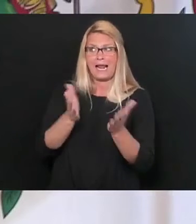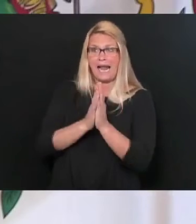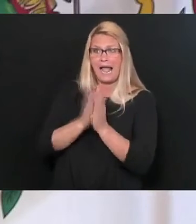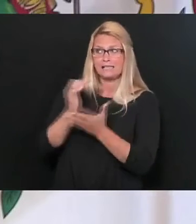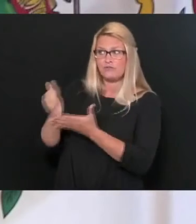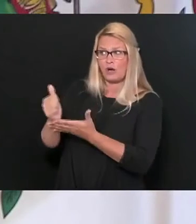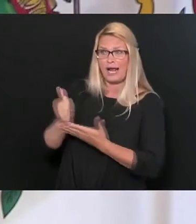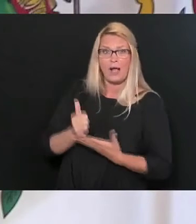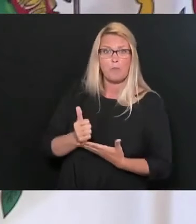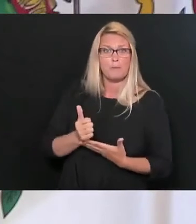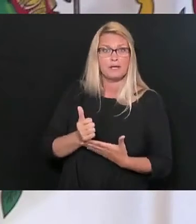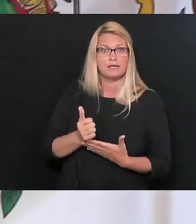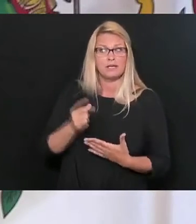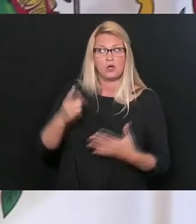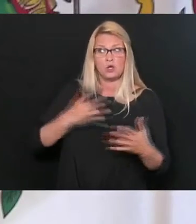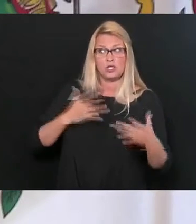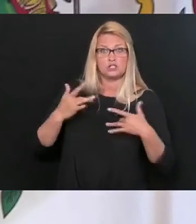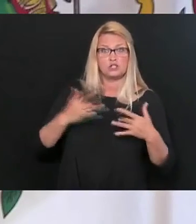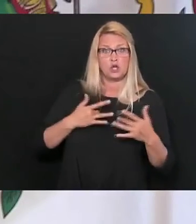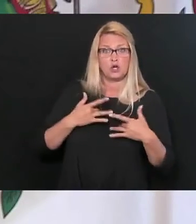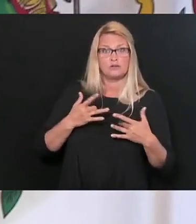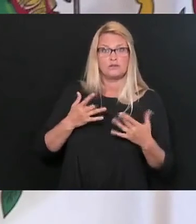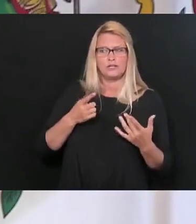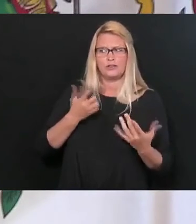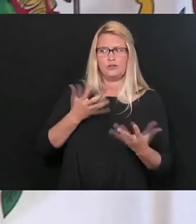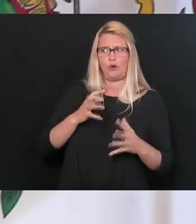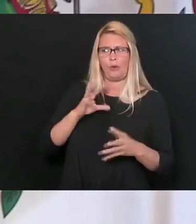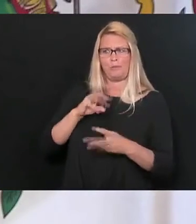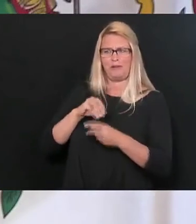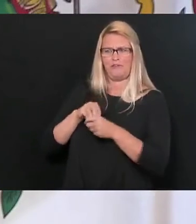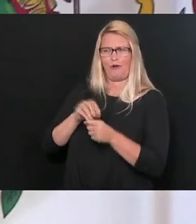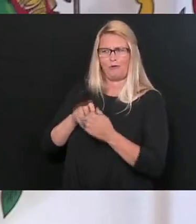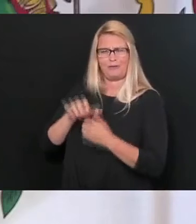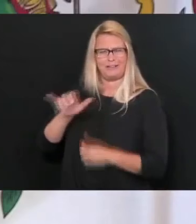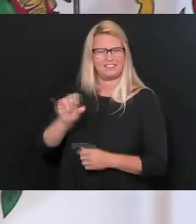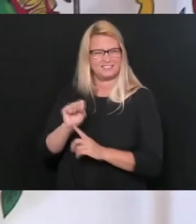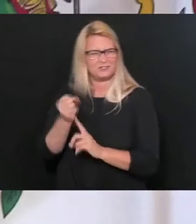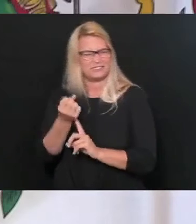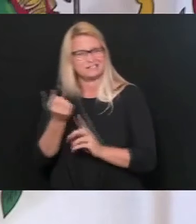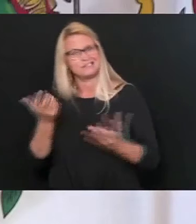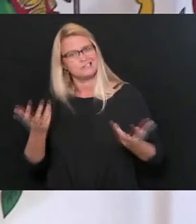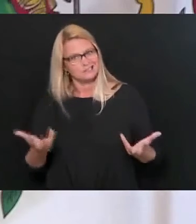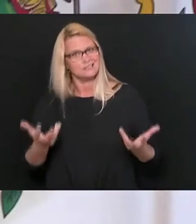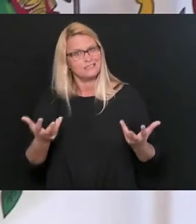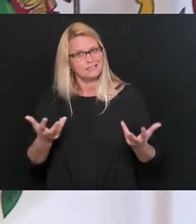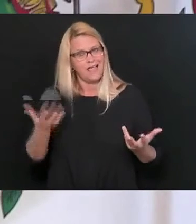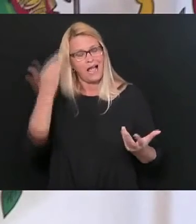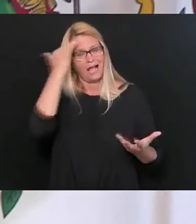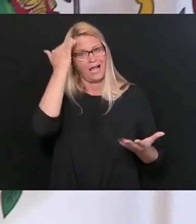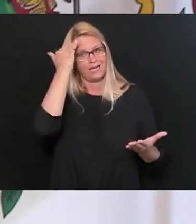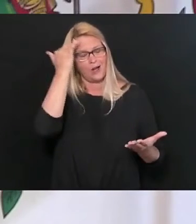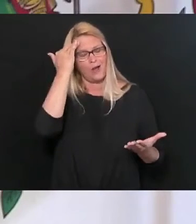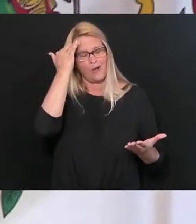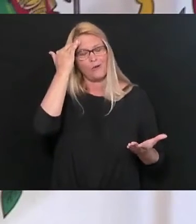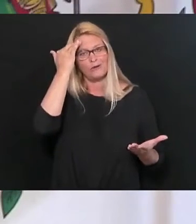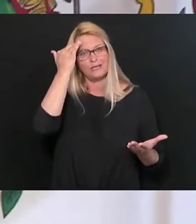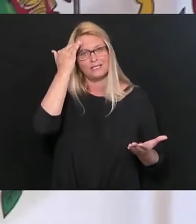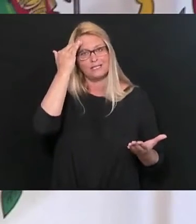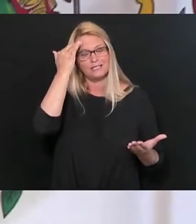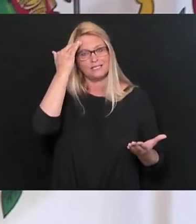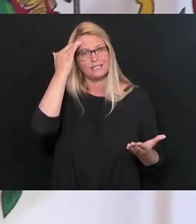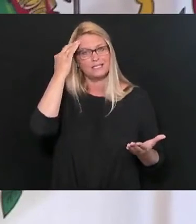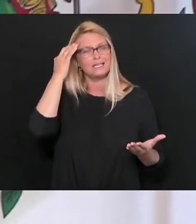help because you're concerned you're going to get involved. You know, uh, I know, I know the